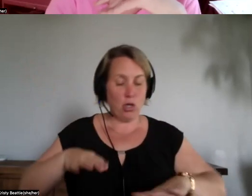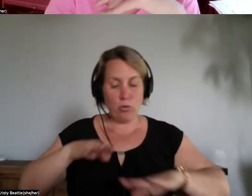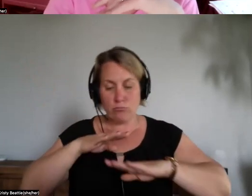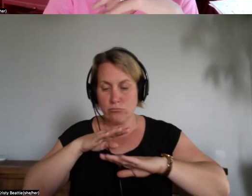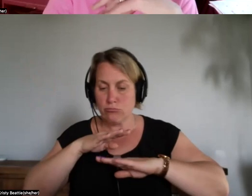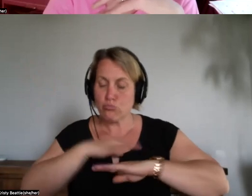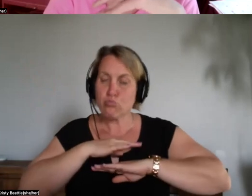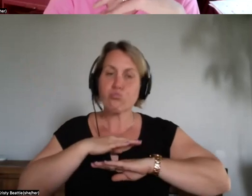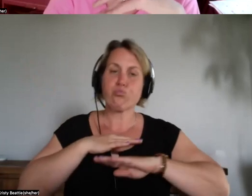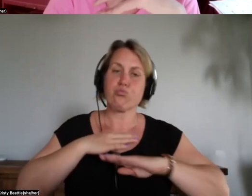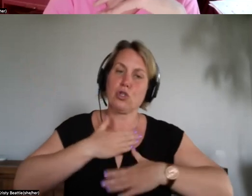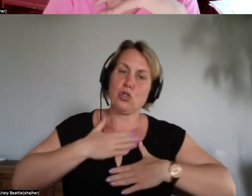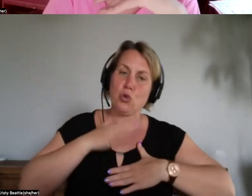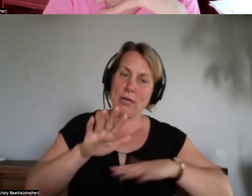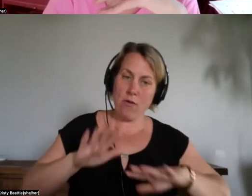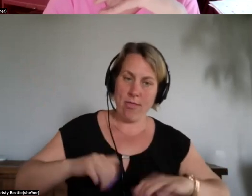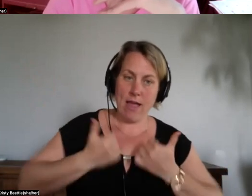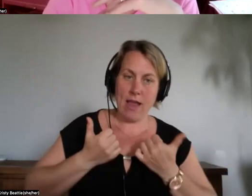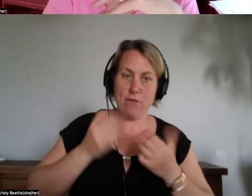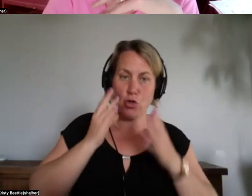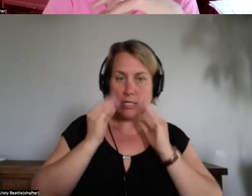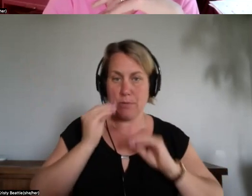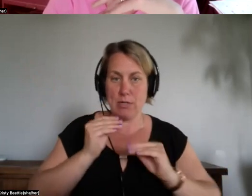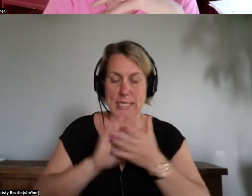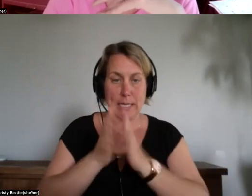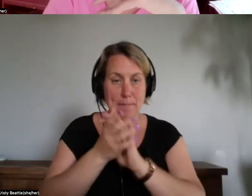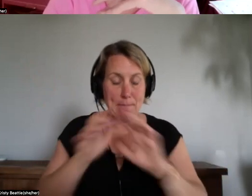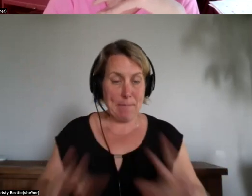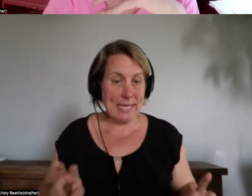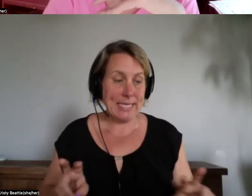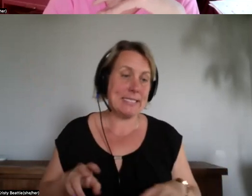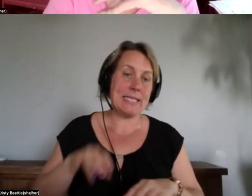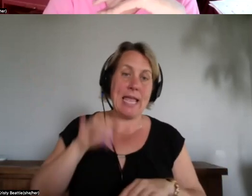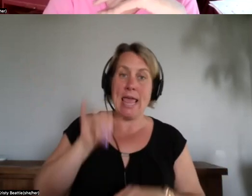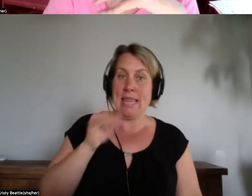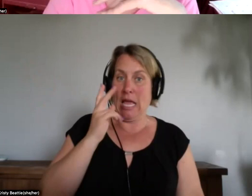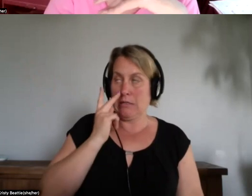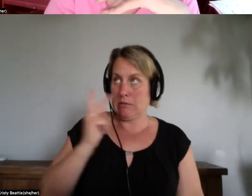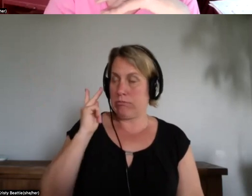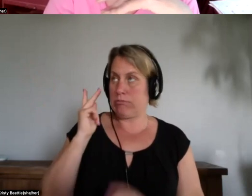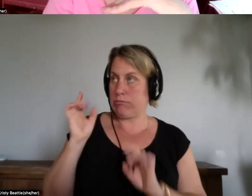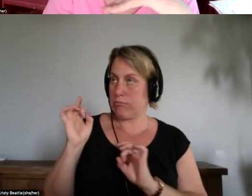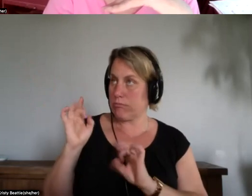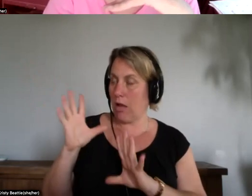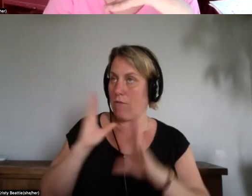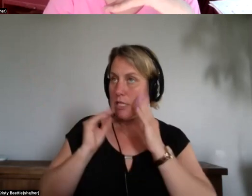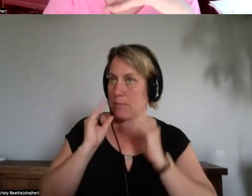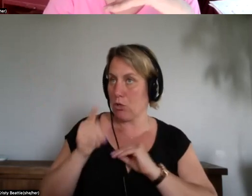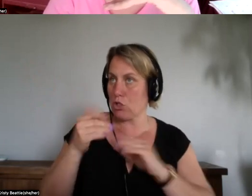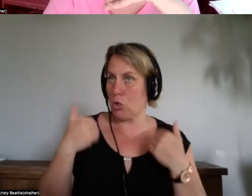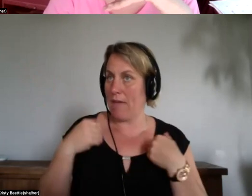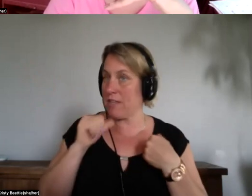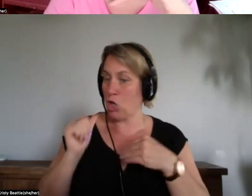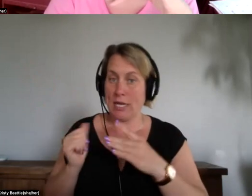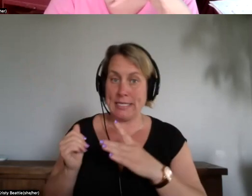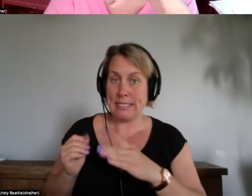how you're living your life it's not interfering with your your work or your everyday relationships